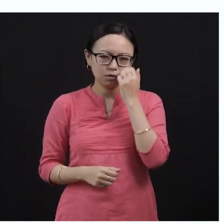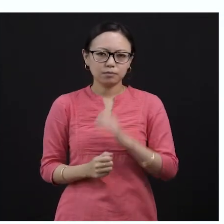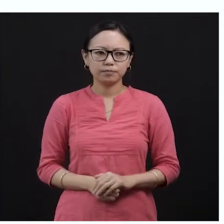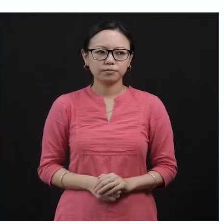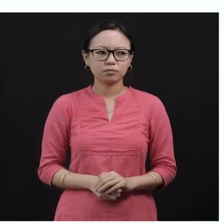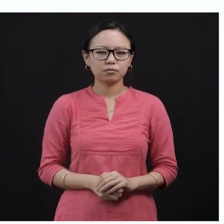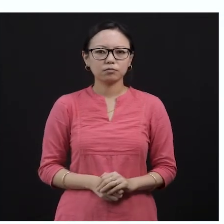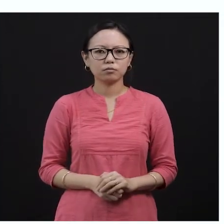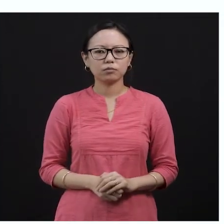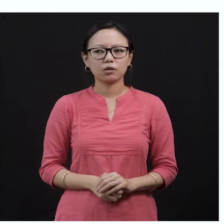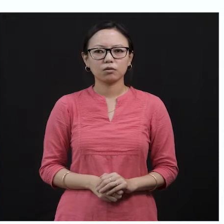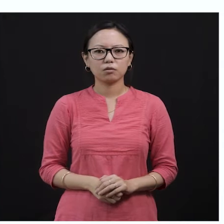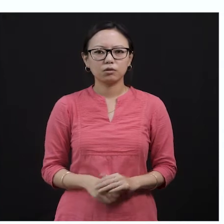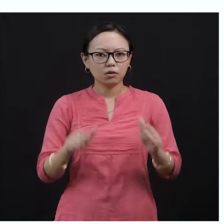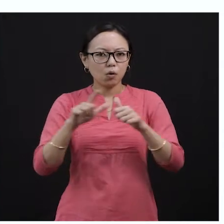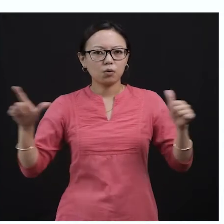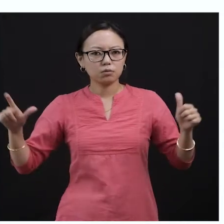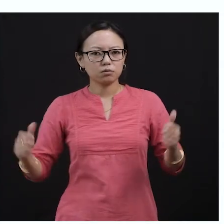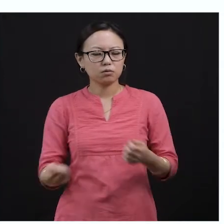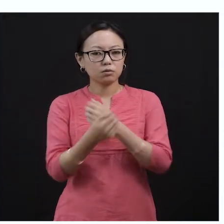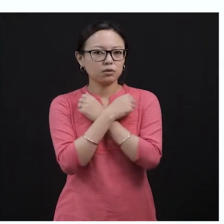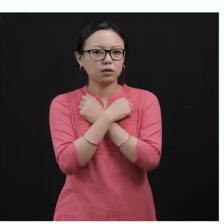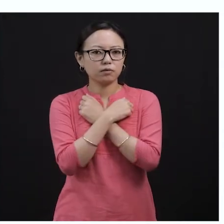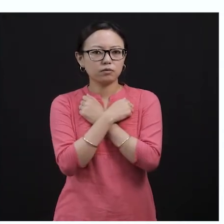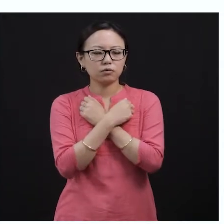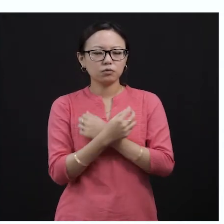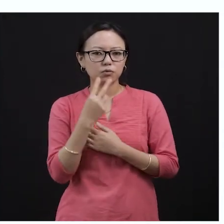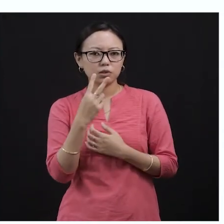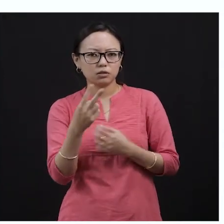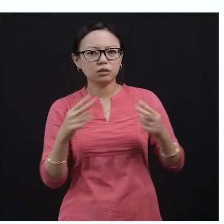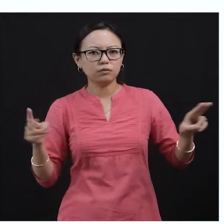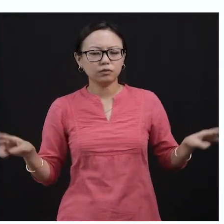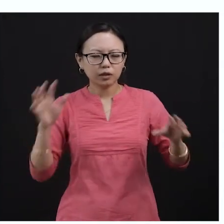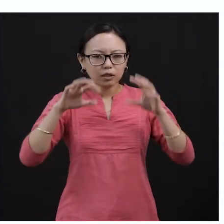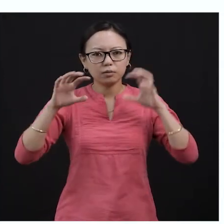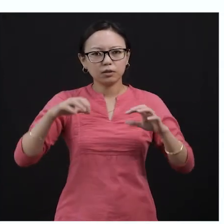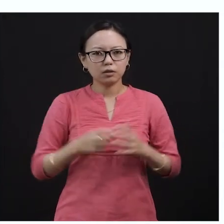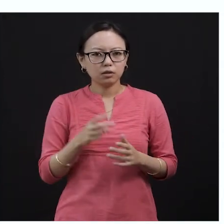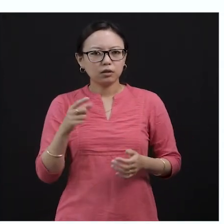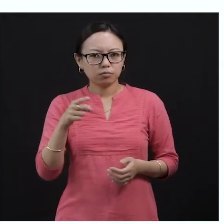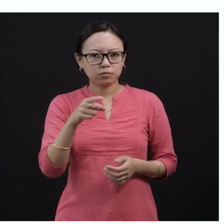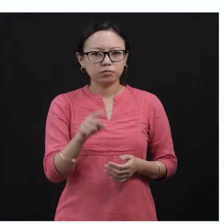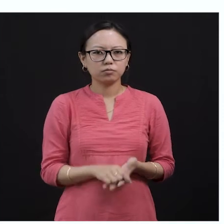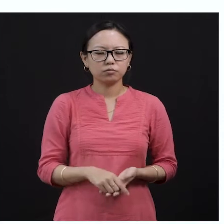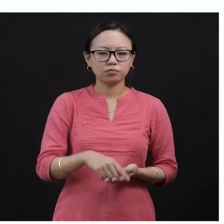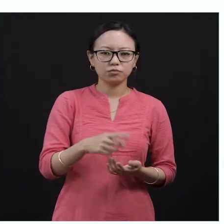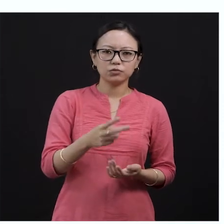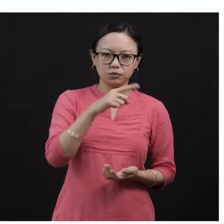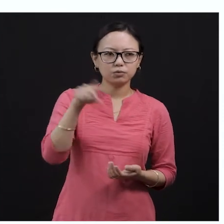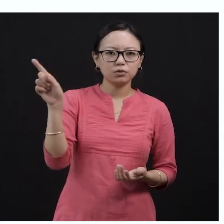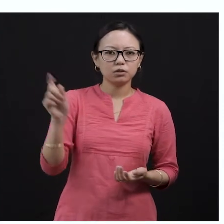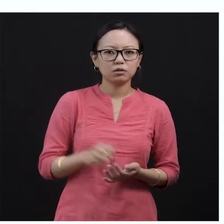it? We would all love to see this kind of creatures around our house, and I'm sure you all love butterflies flying around,